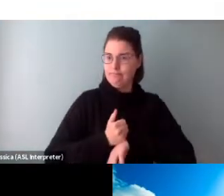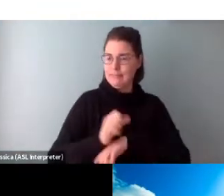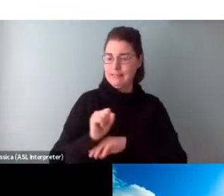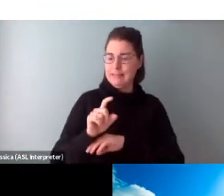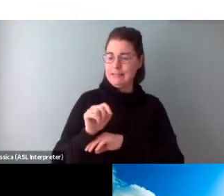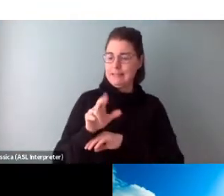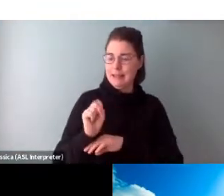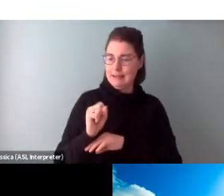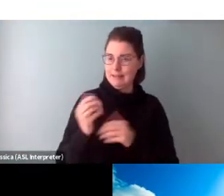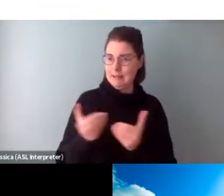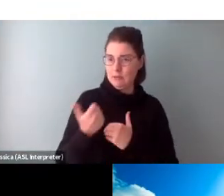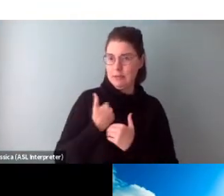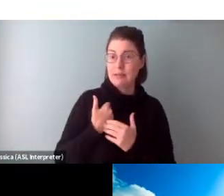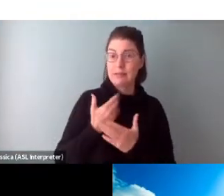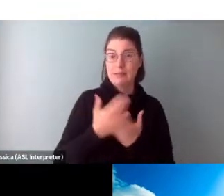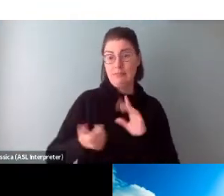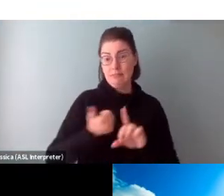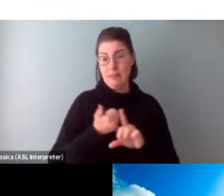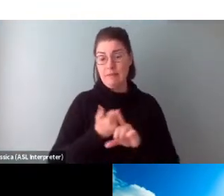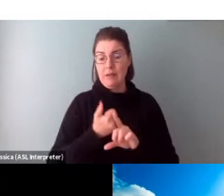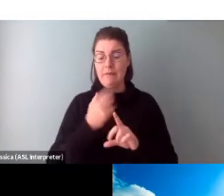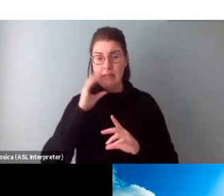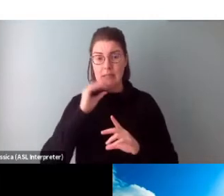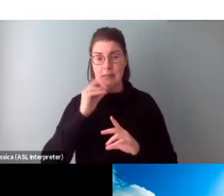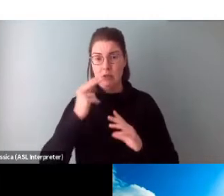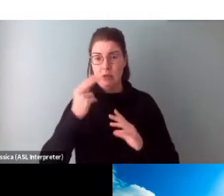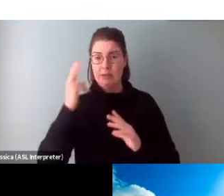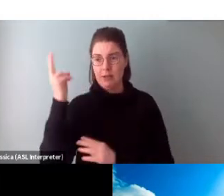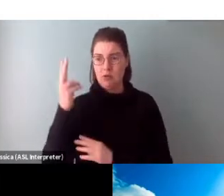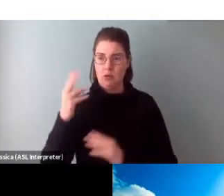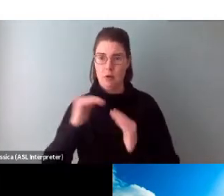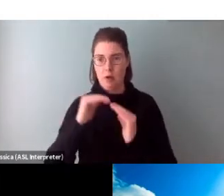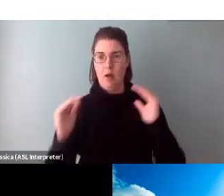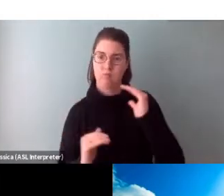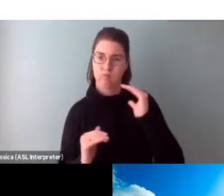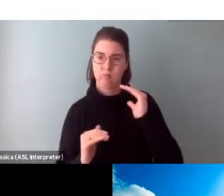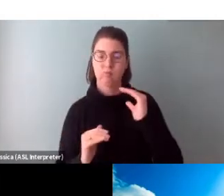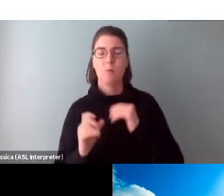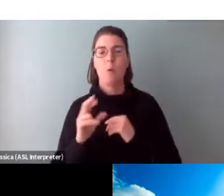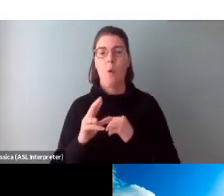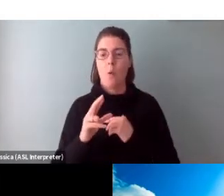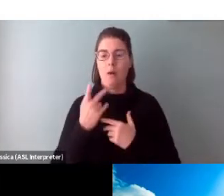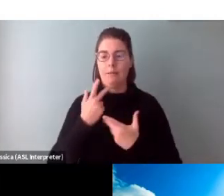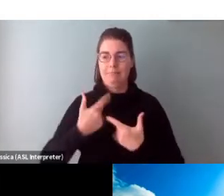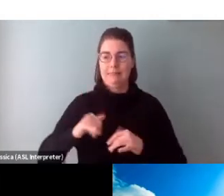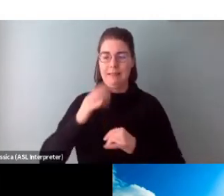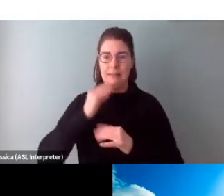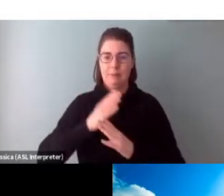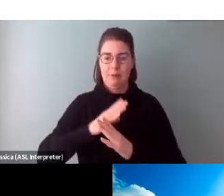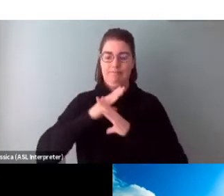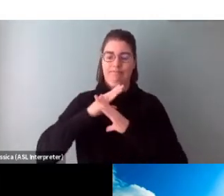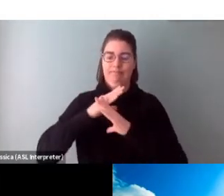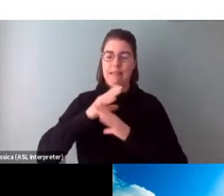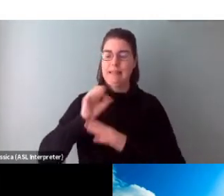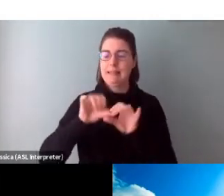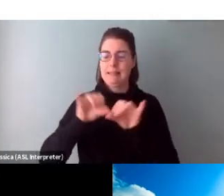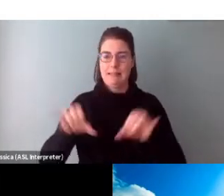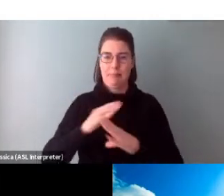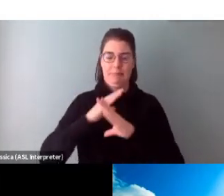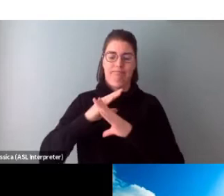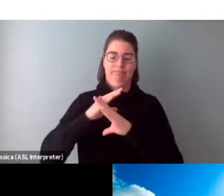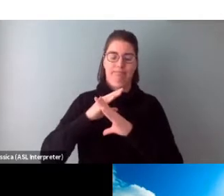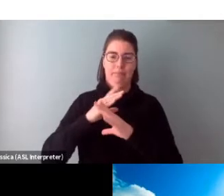Some have faced historic inequalities and continue to face systemic barriers, so developing